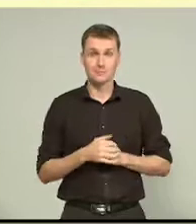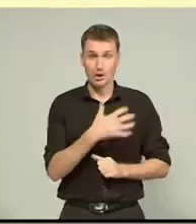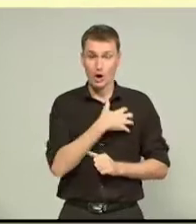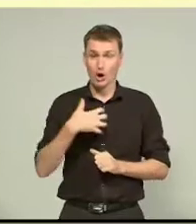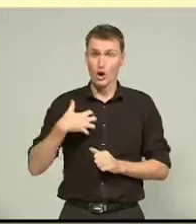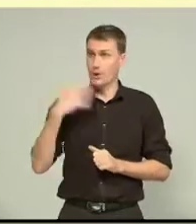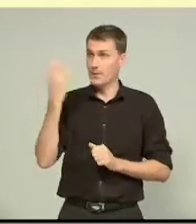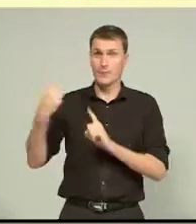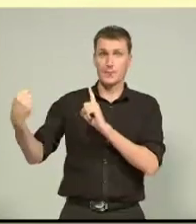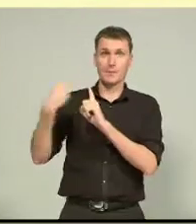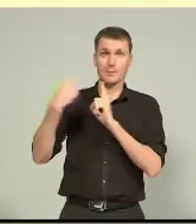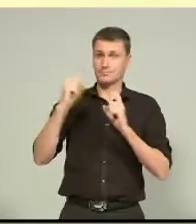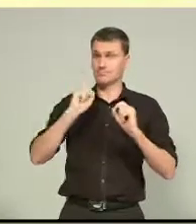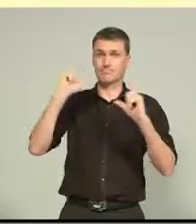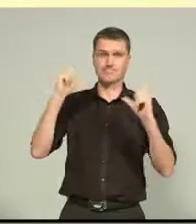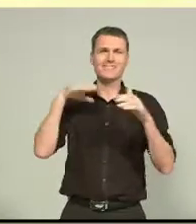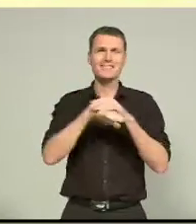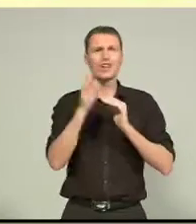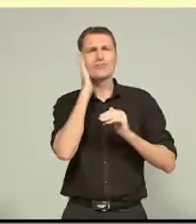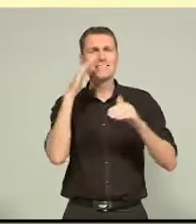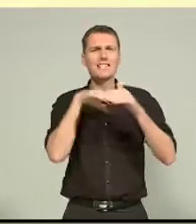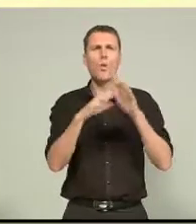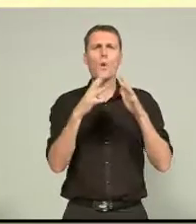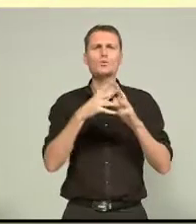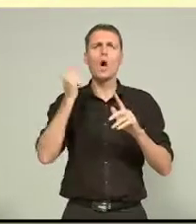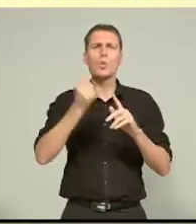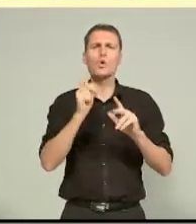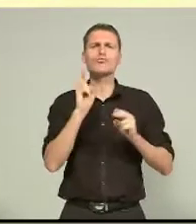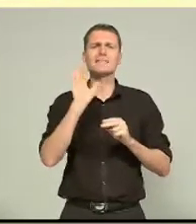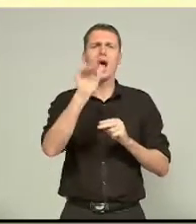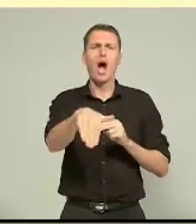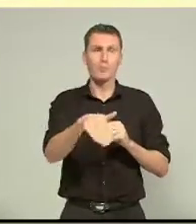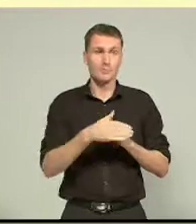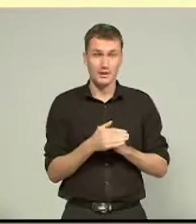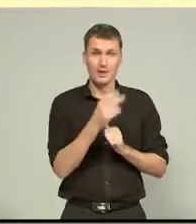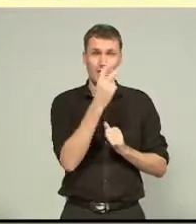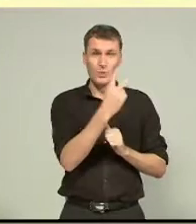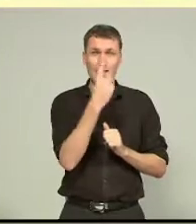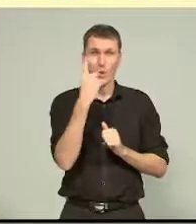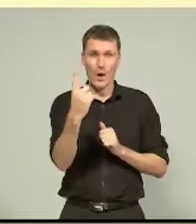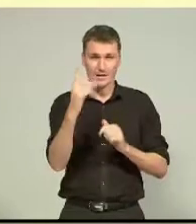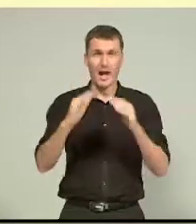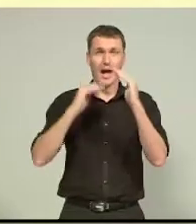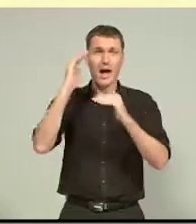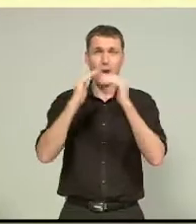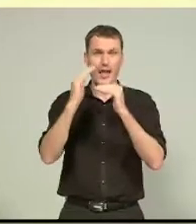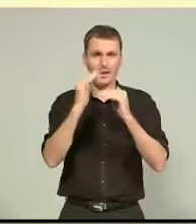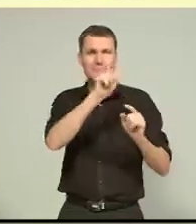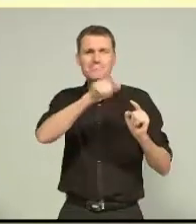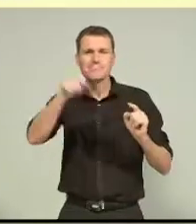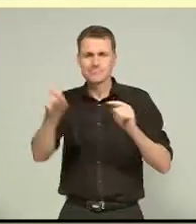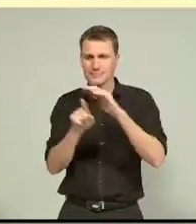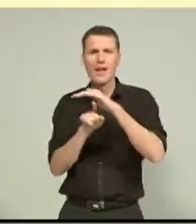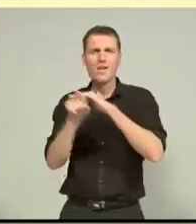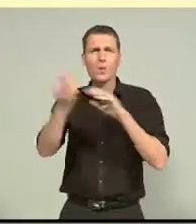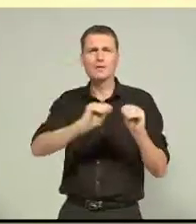-up call for residents at Wiltshire Court. At 6am, 21 elderly residents were evacuated to a welfare centre at